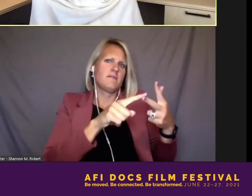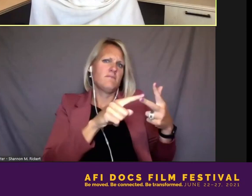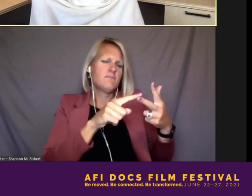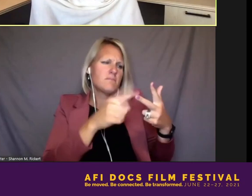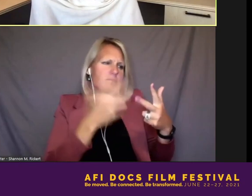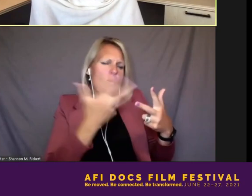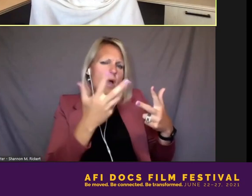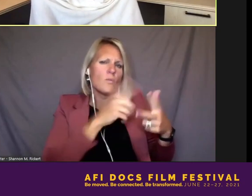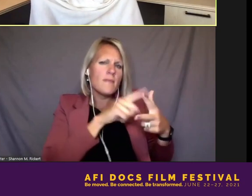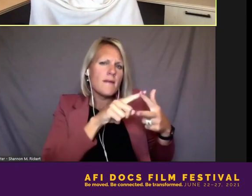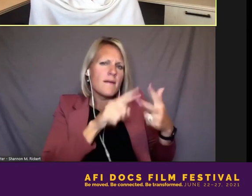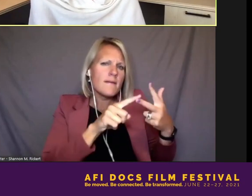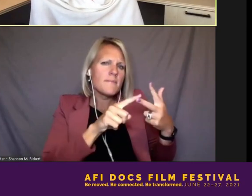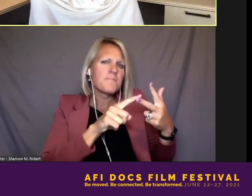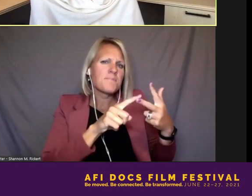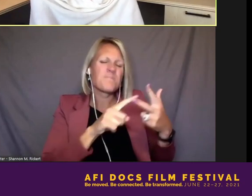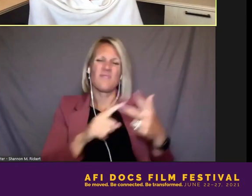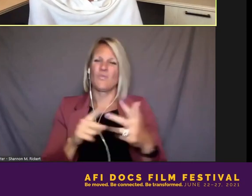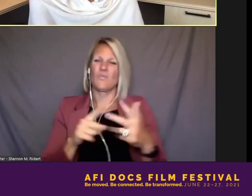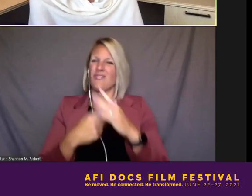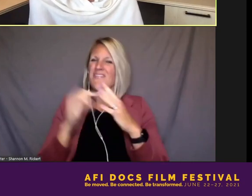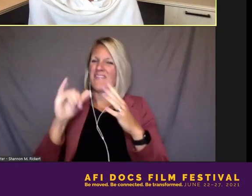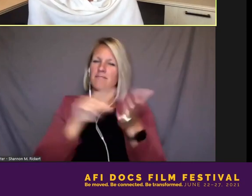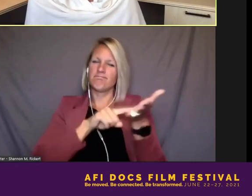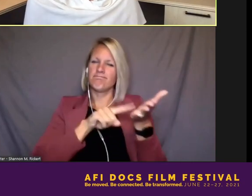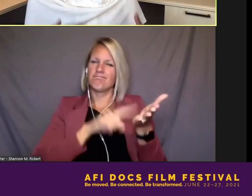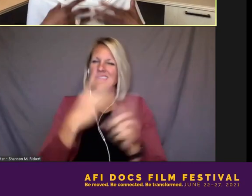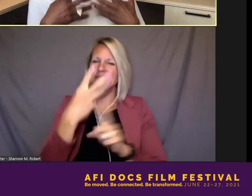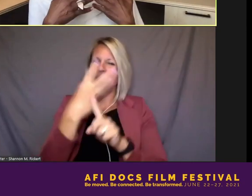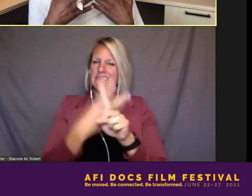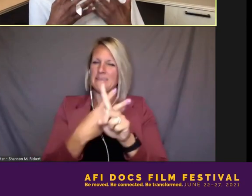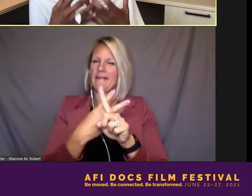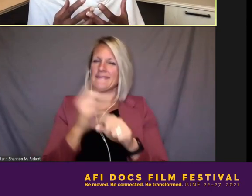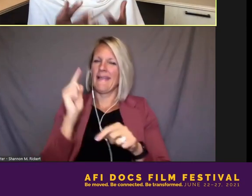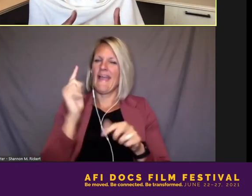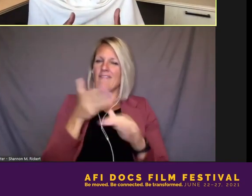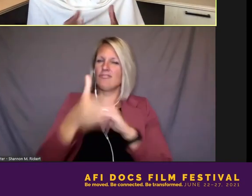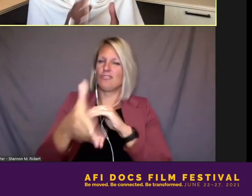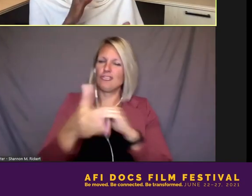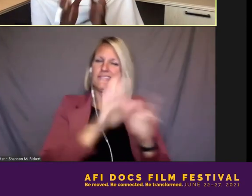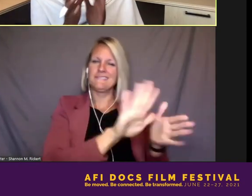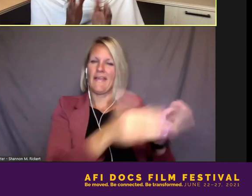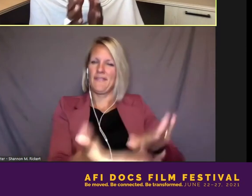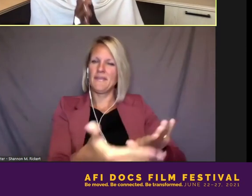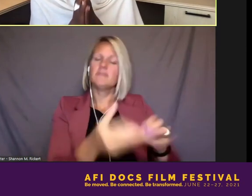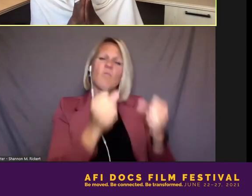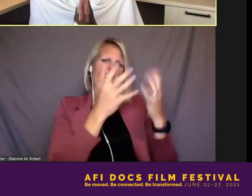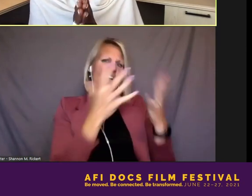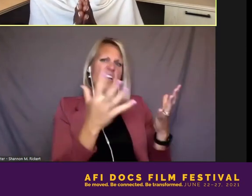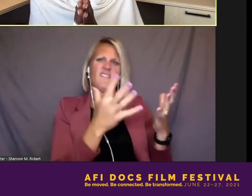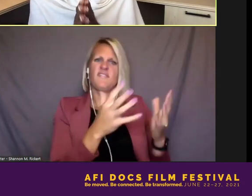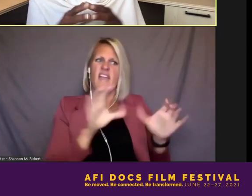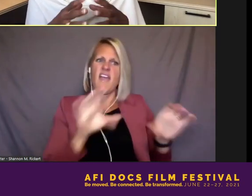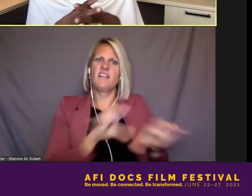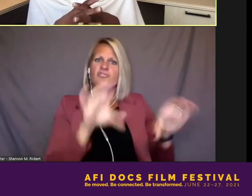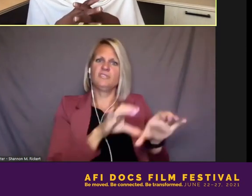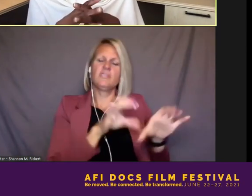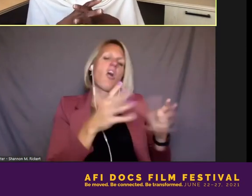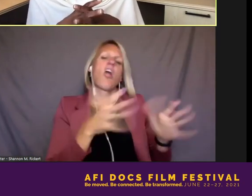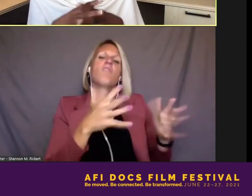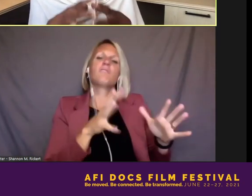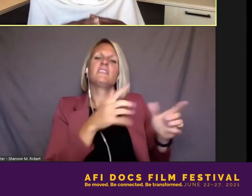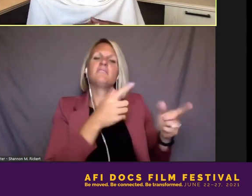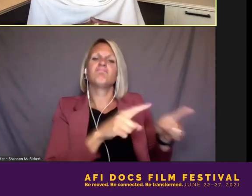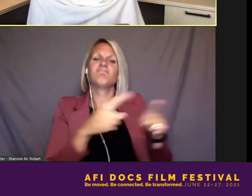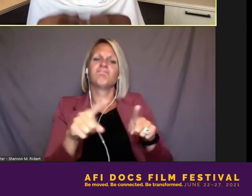Six months after the death of Souter, a lot of the action having already taken place, and